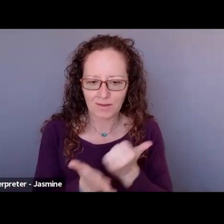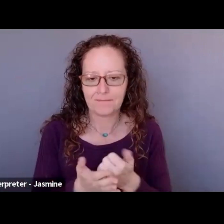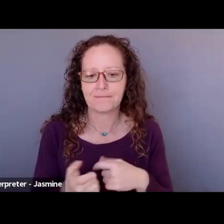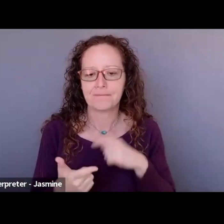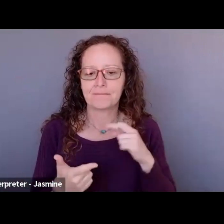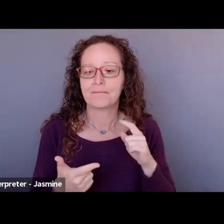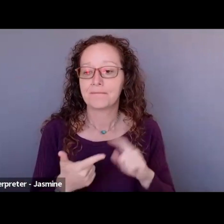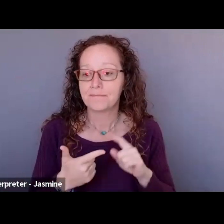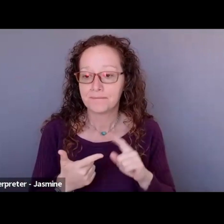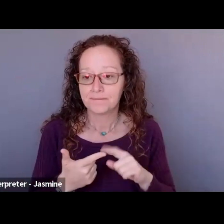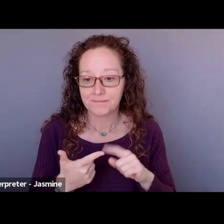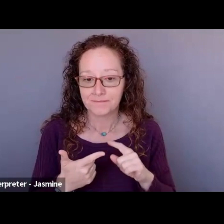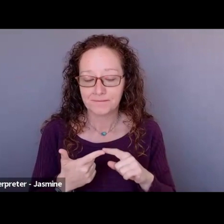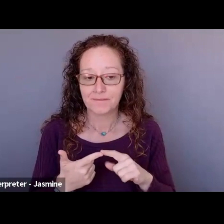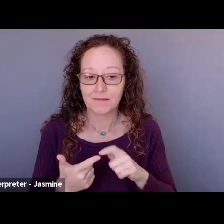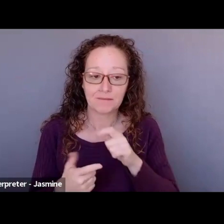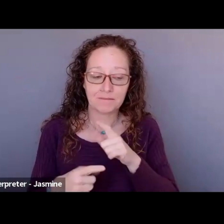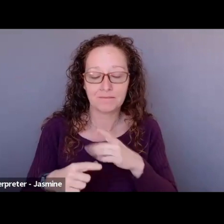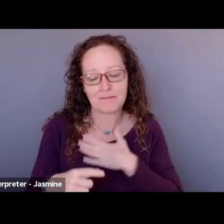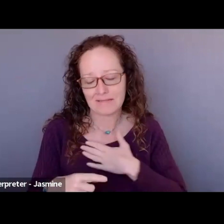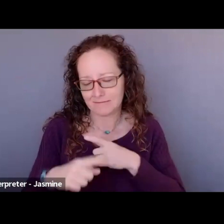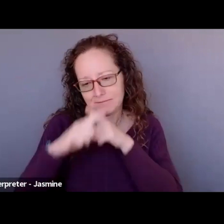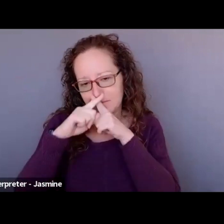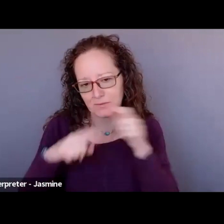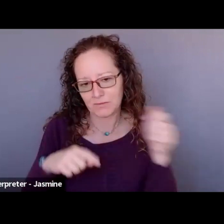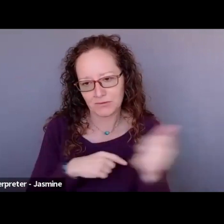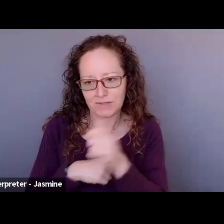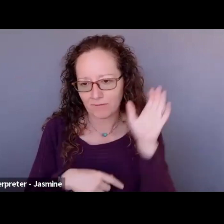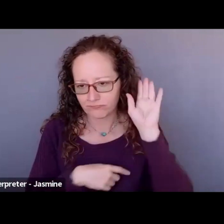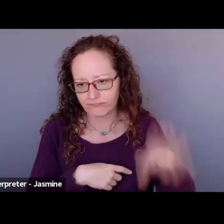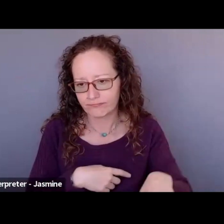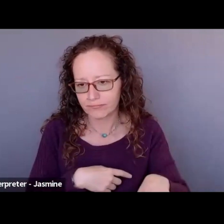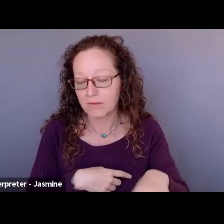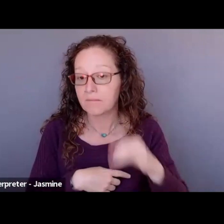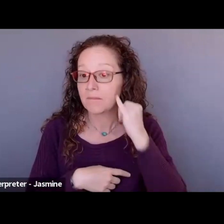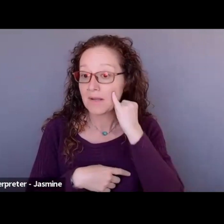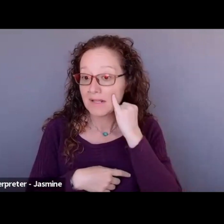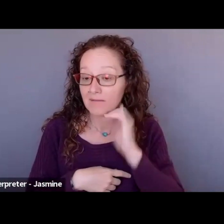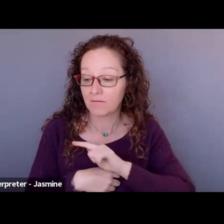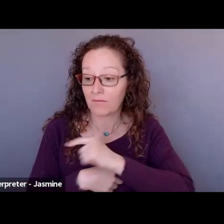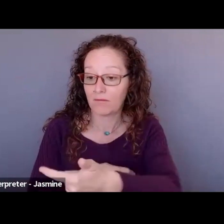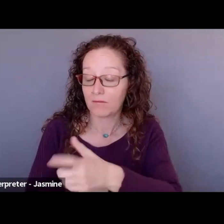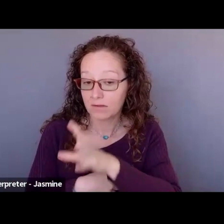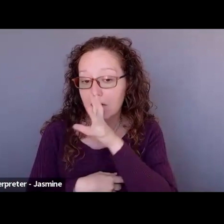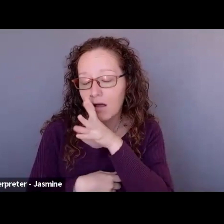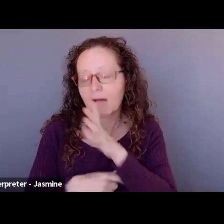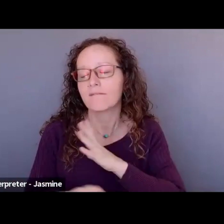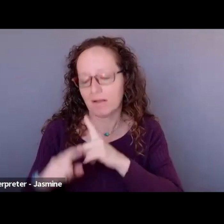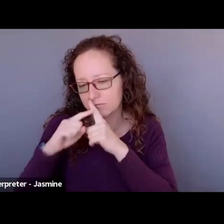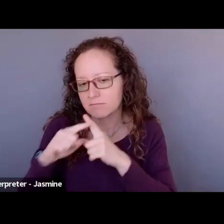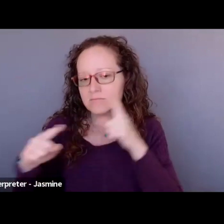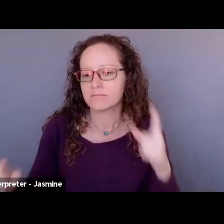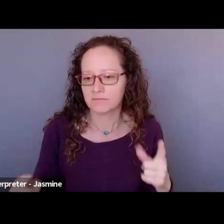Please do keep your mic on mute. Make sure that it's on mute throughout the session unless you're the person speaking so we can all hear each other clearly.